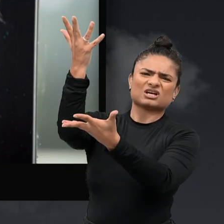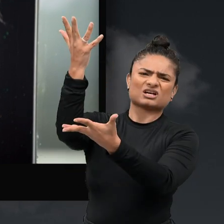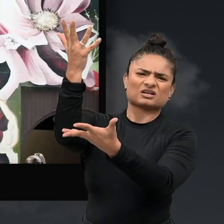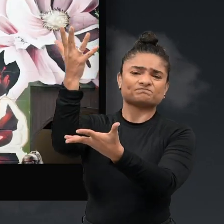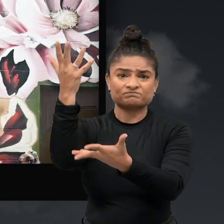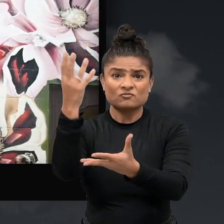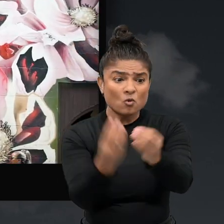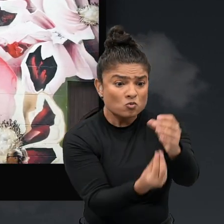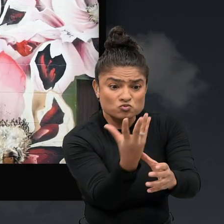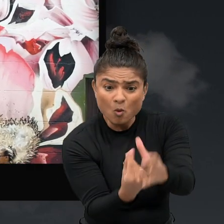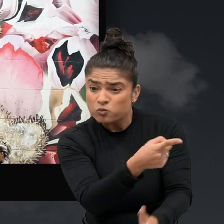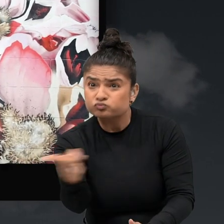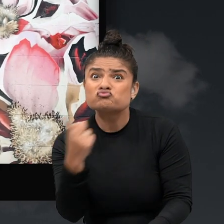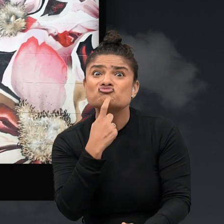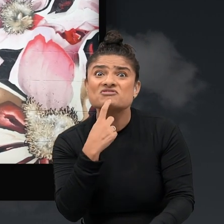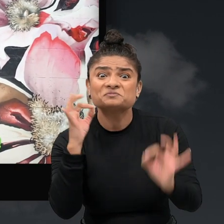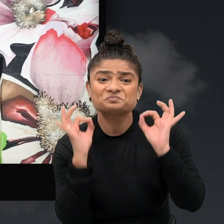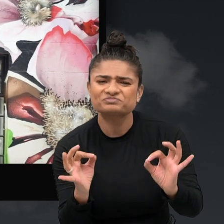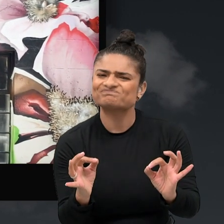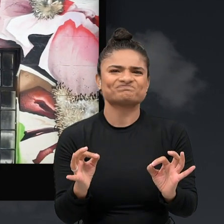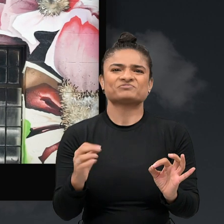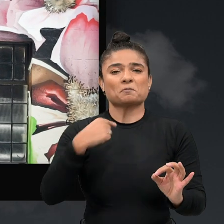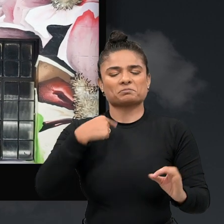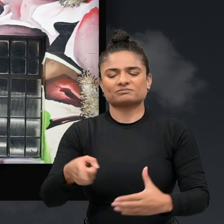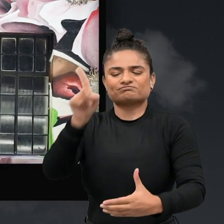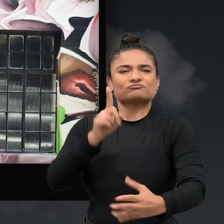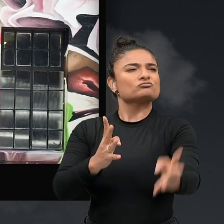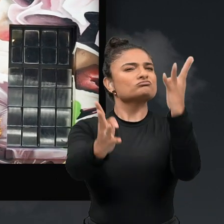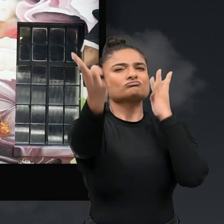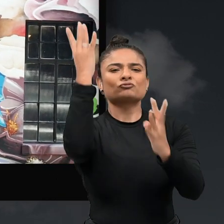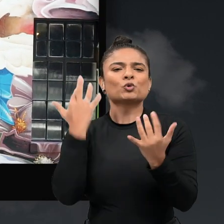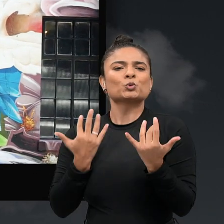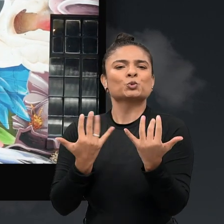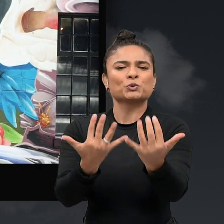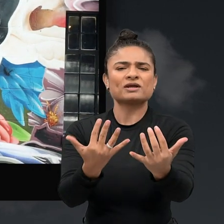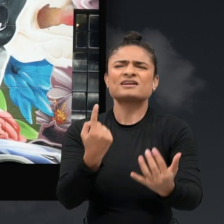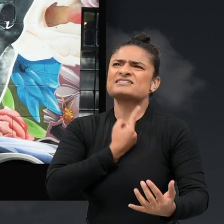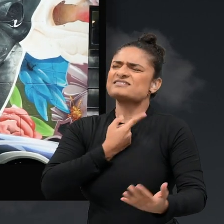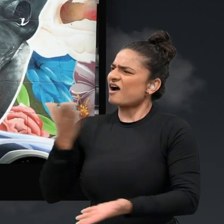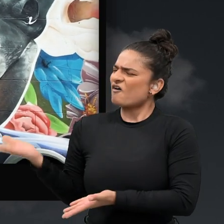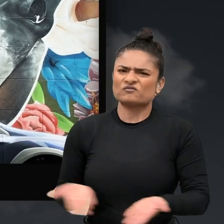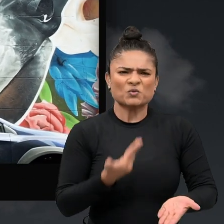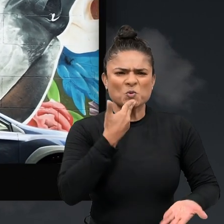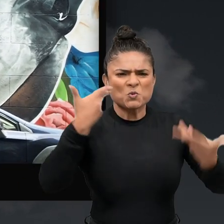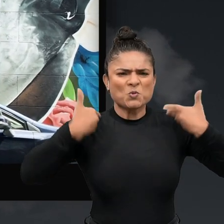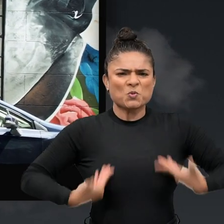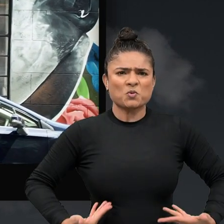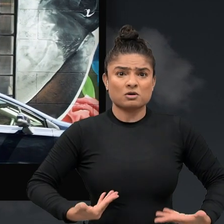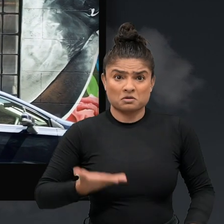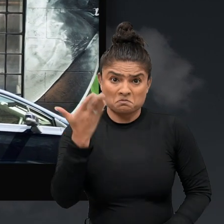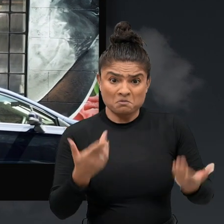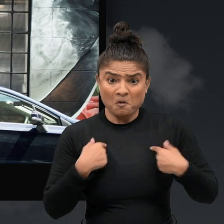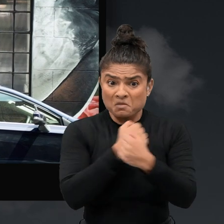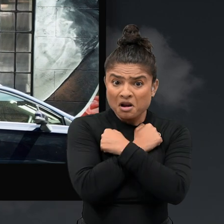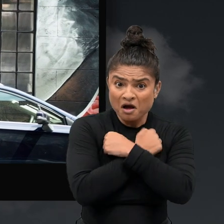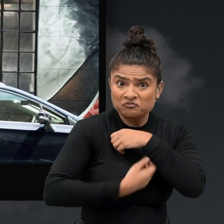him. All roses can be red. I am forest green, let me reintroduce myself. So what